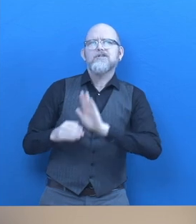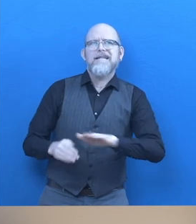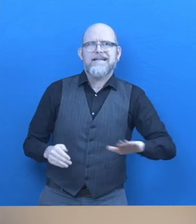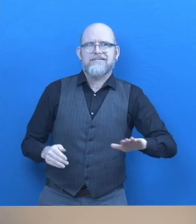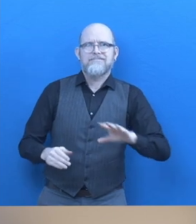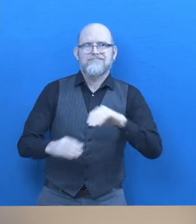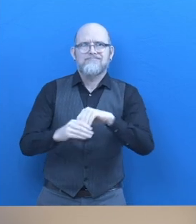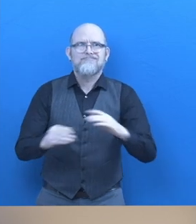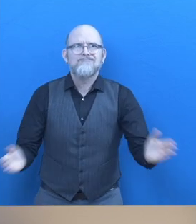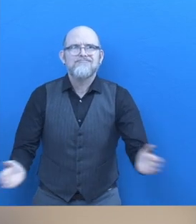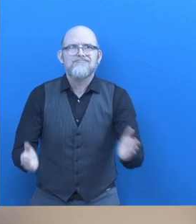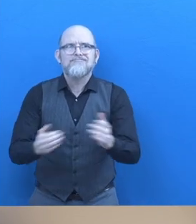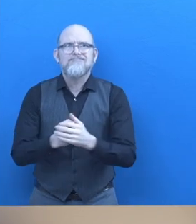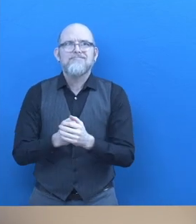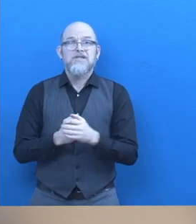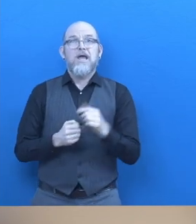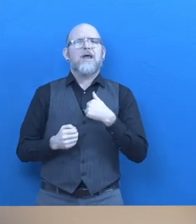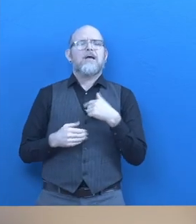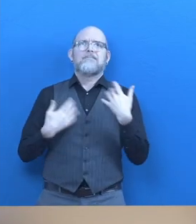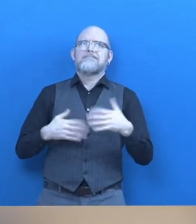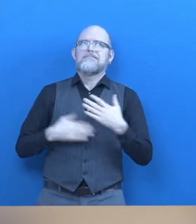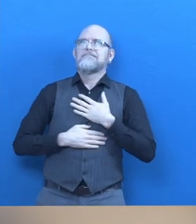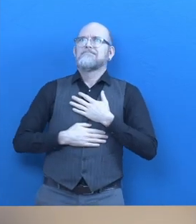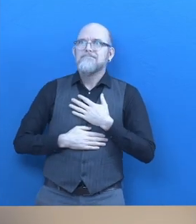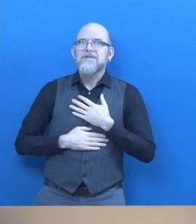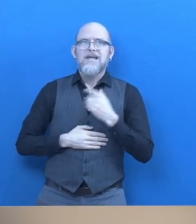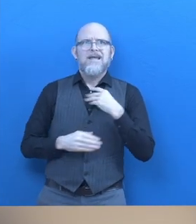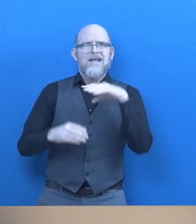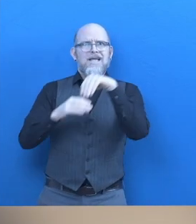this training. This is very unique training as it met my expectation.